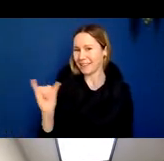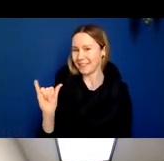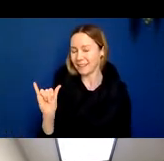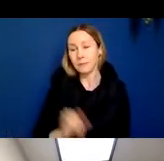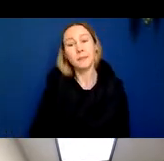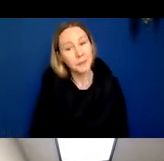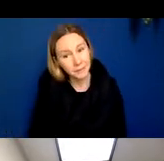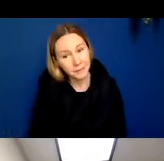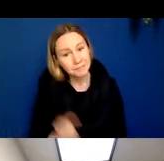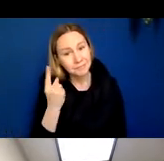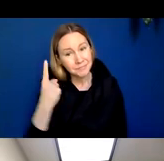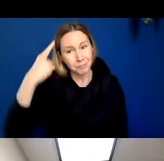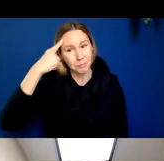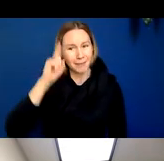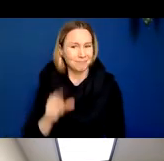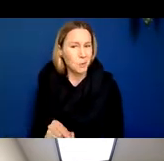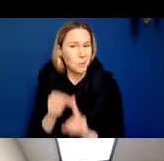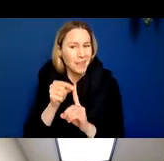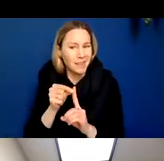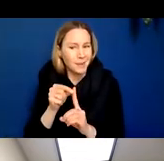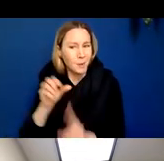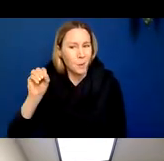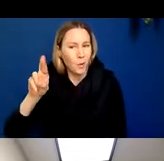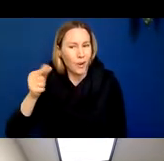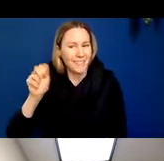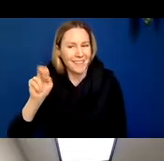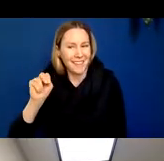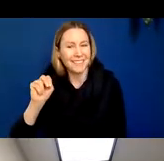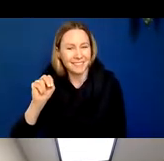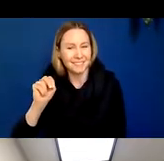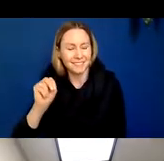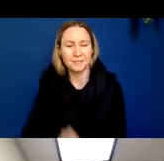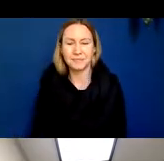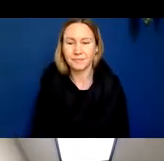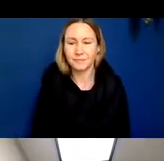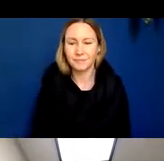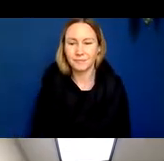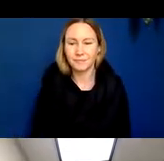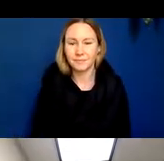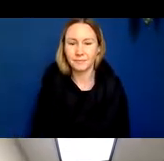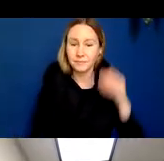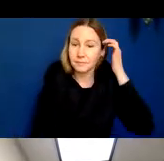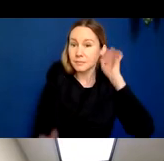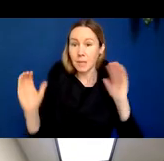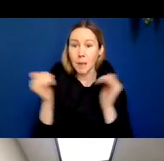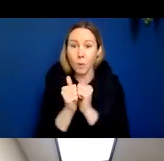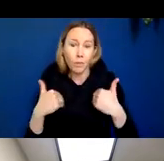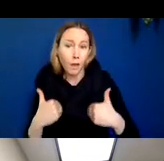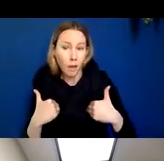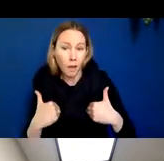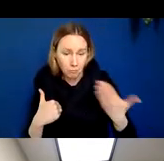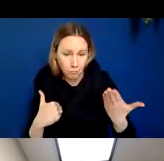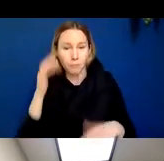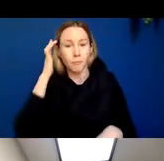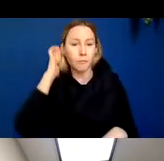the brain is unique, perhaps, in our body, in the sense that compared to the lung, for example, whereas